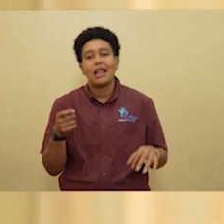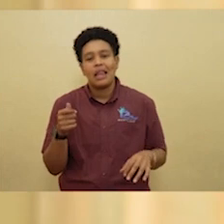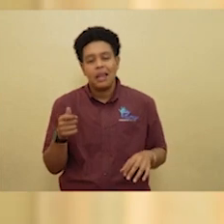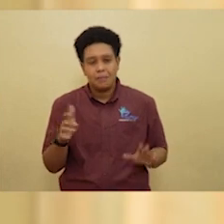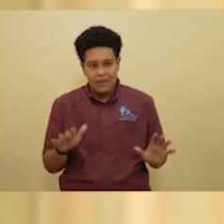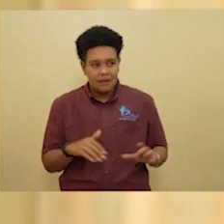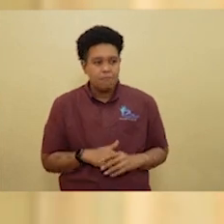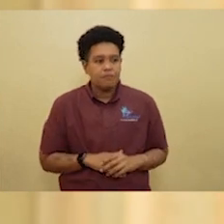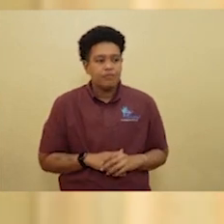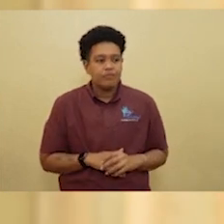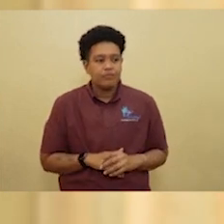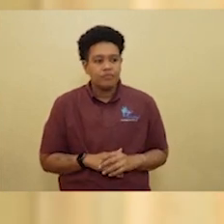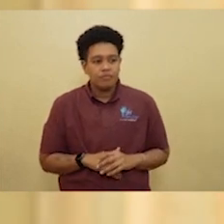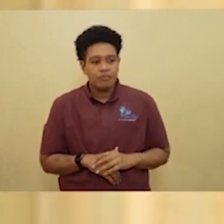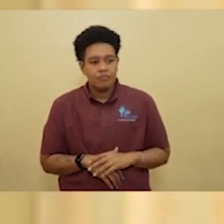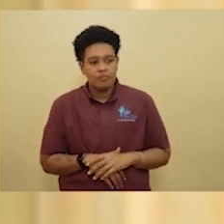bit.